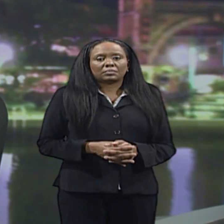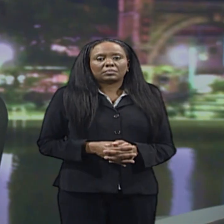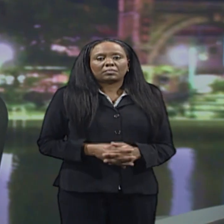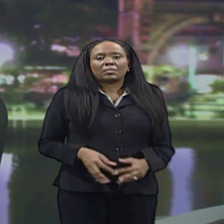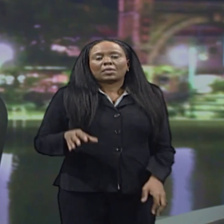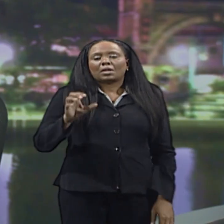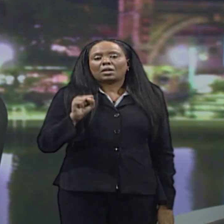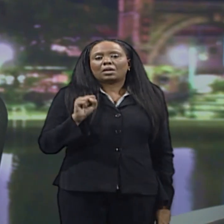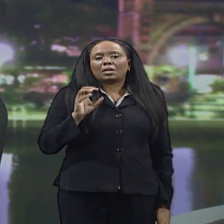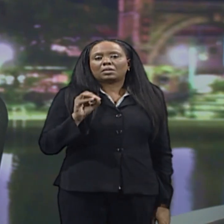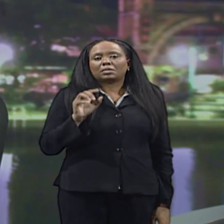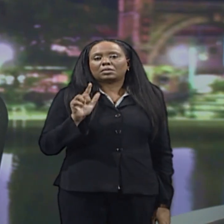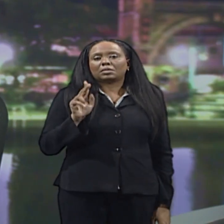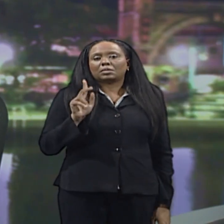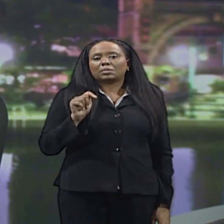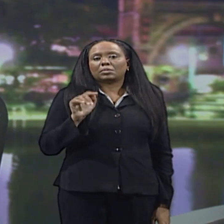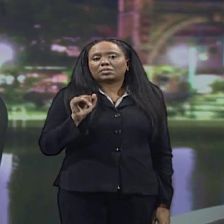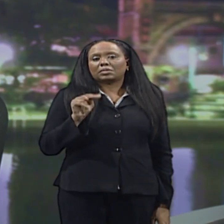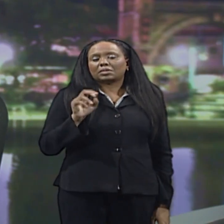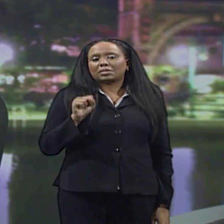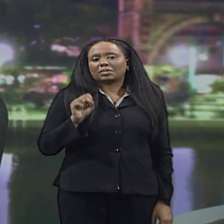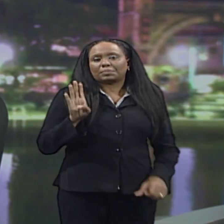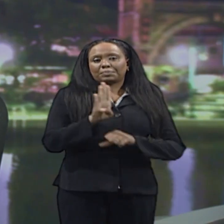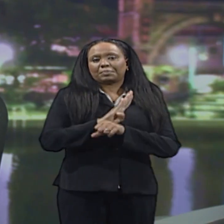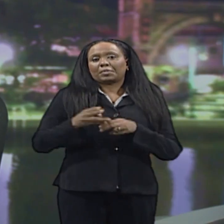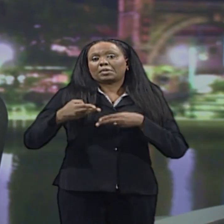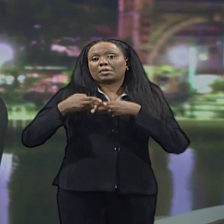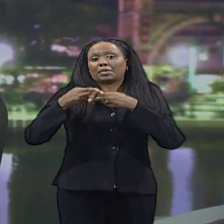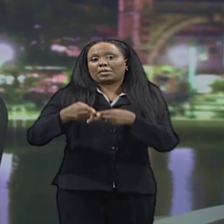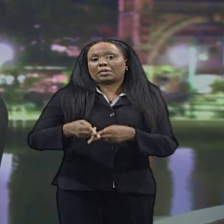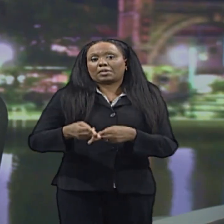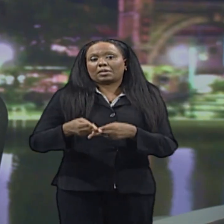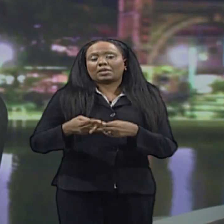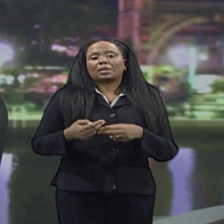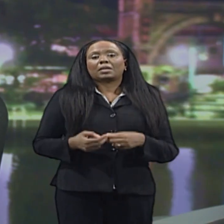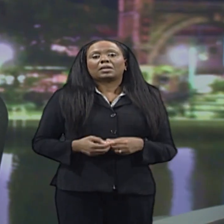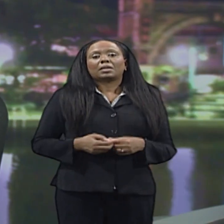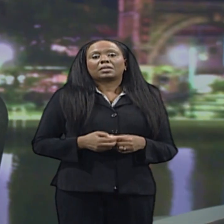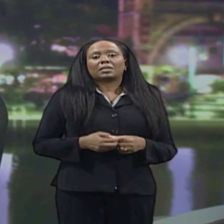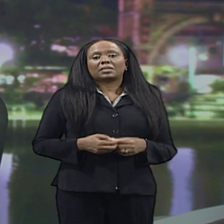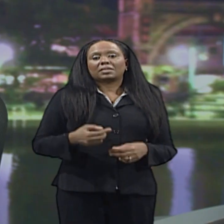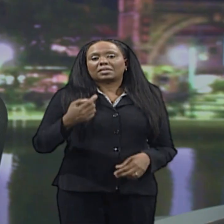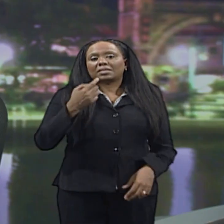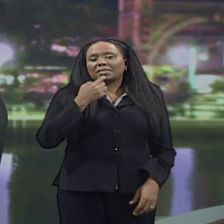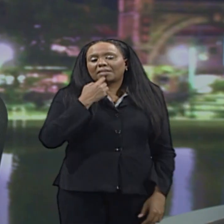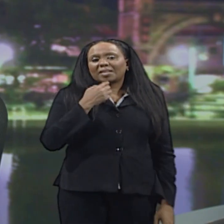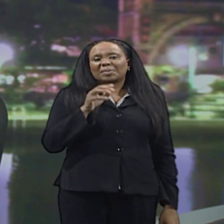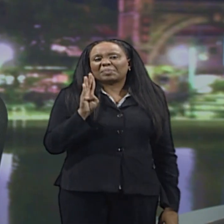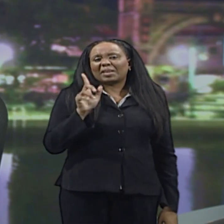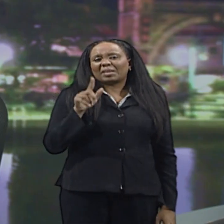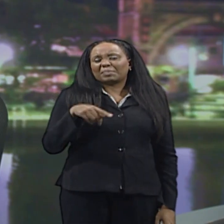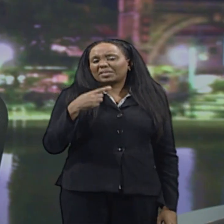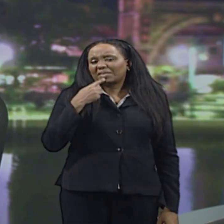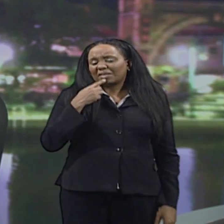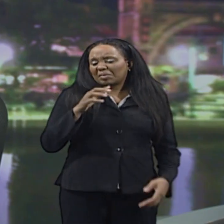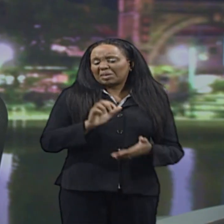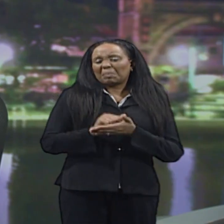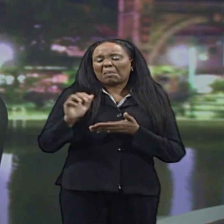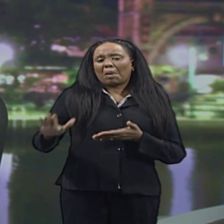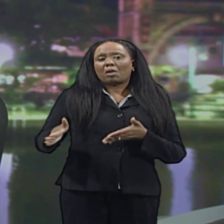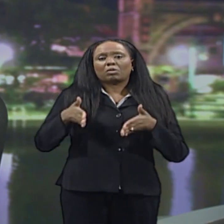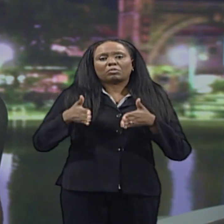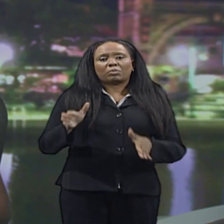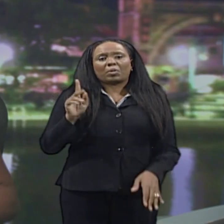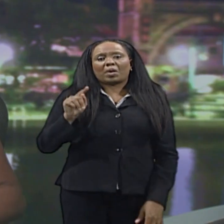Solutions Barbados candidate for St. Michael Northeast, Keymar Stewart, has dismissed the Barbados Labour Party's plans to remove